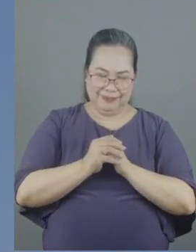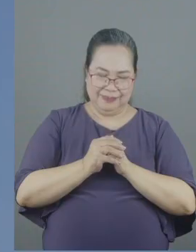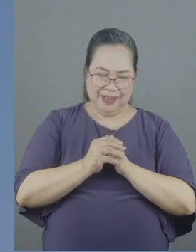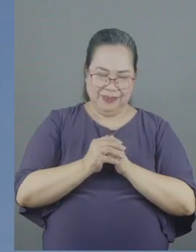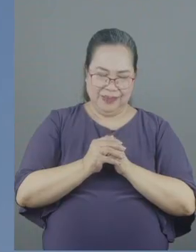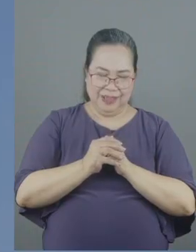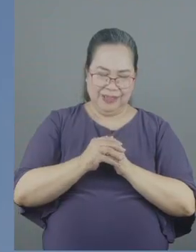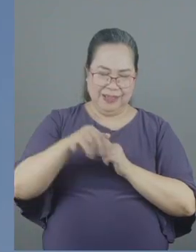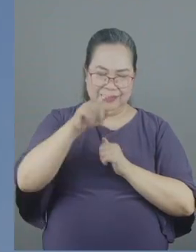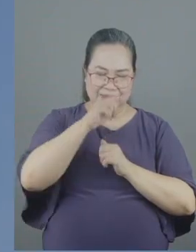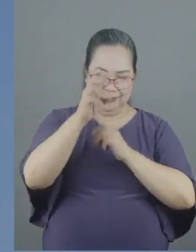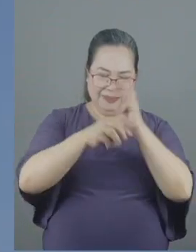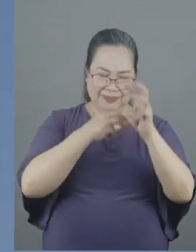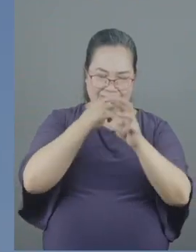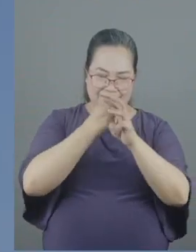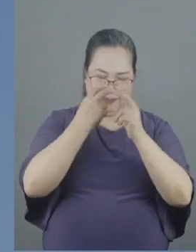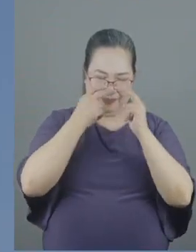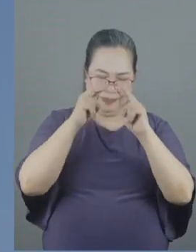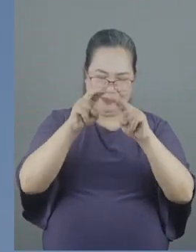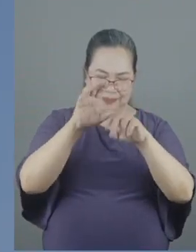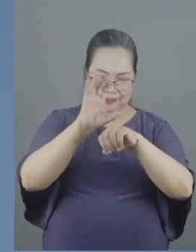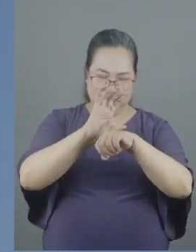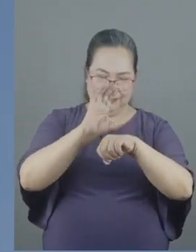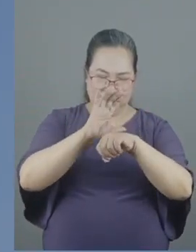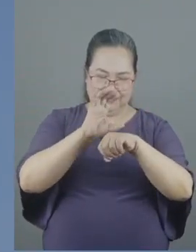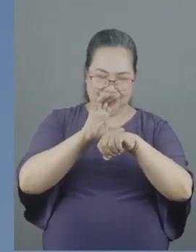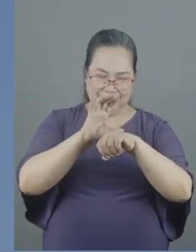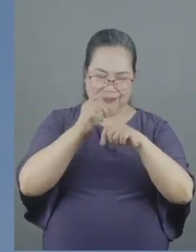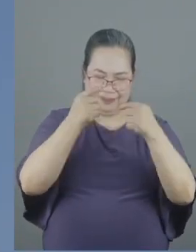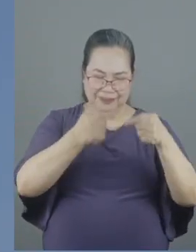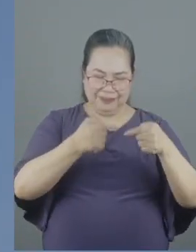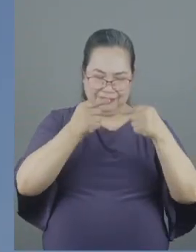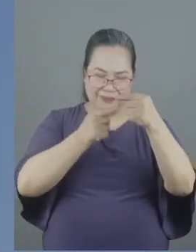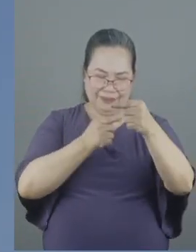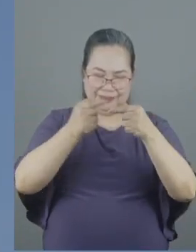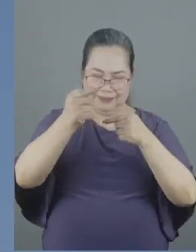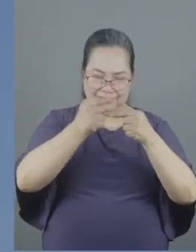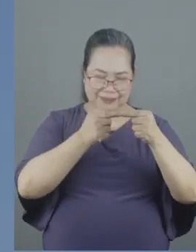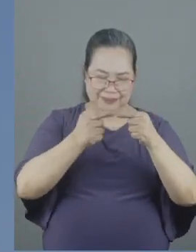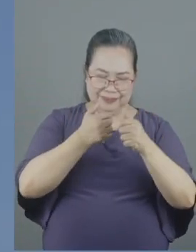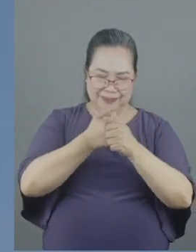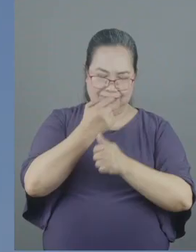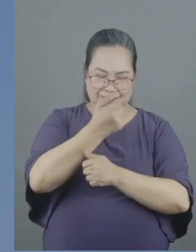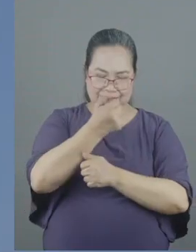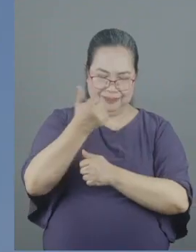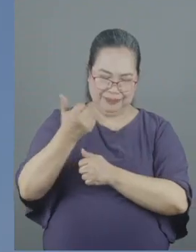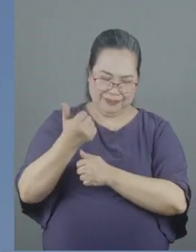when the world sees your church bickering with one another